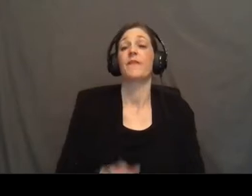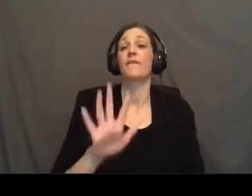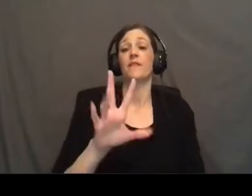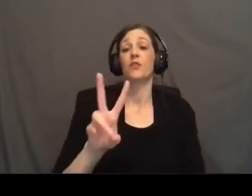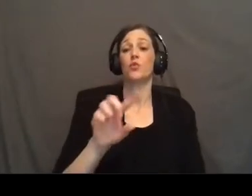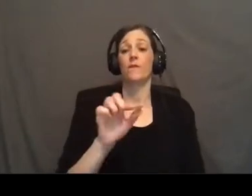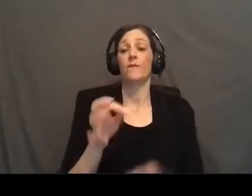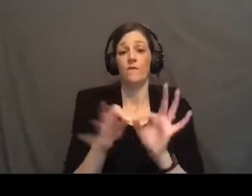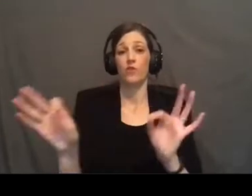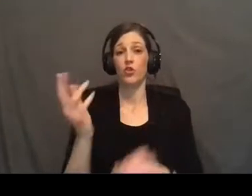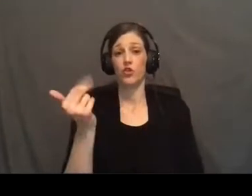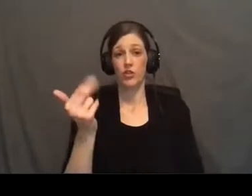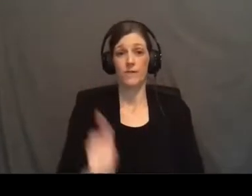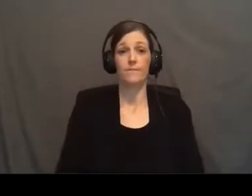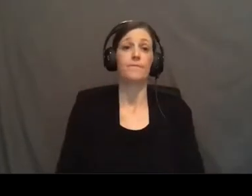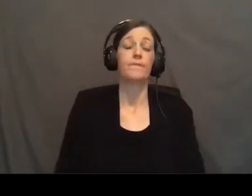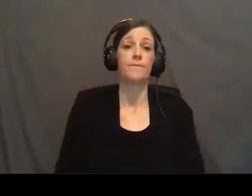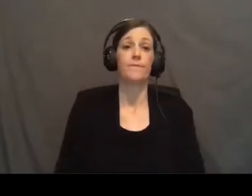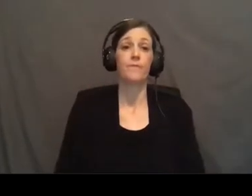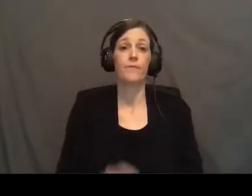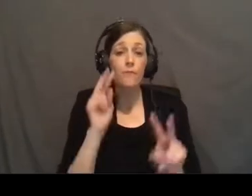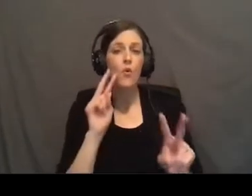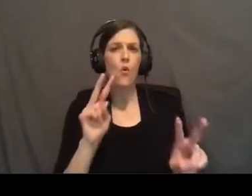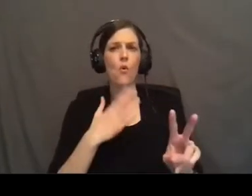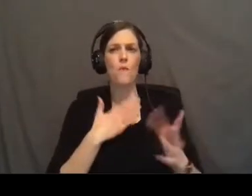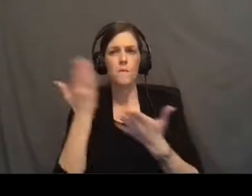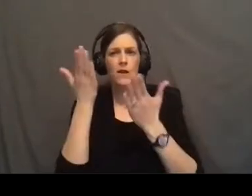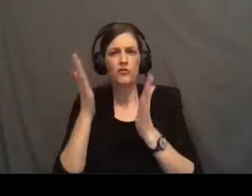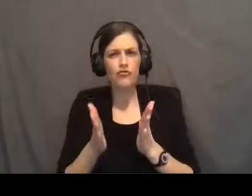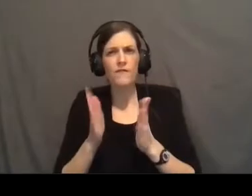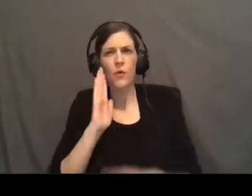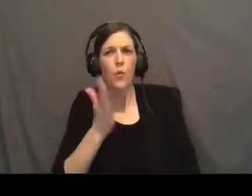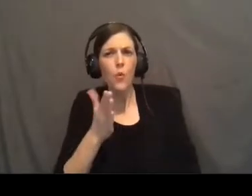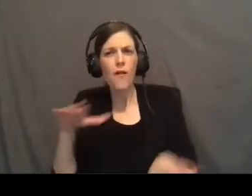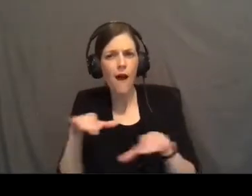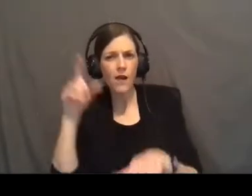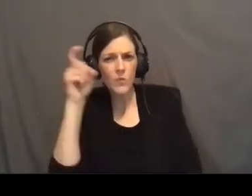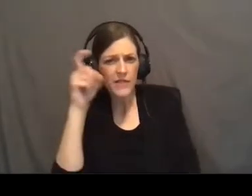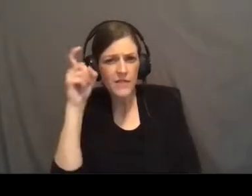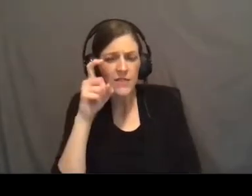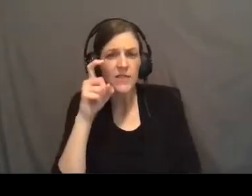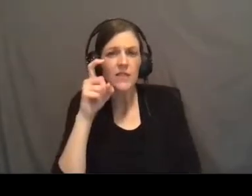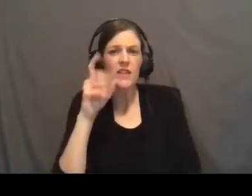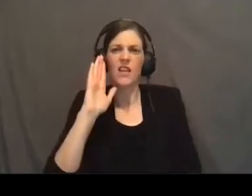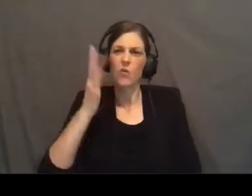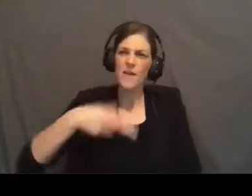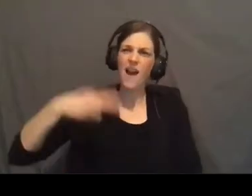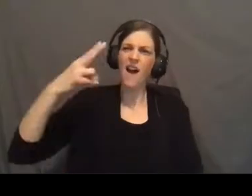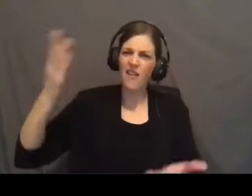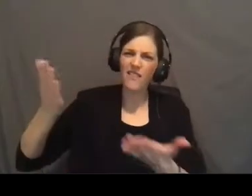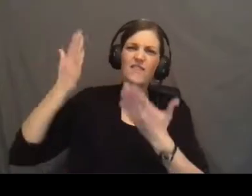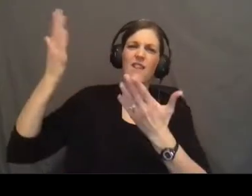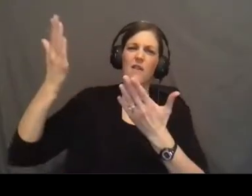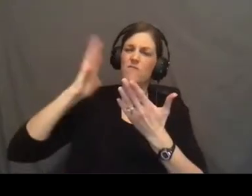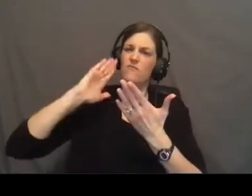verse 13 of Isaiah. Behold, my servant shall act wisely. He shall be high and lifted up and